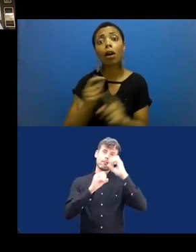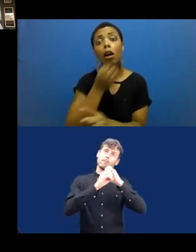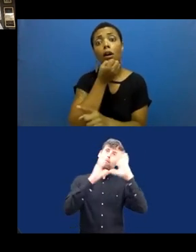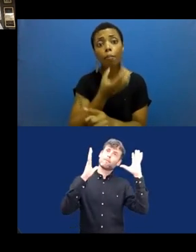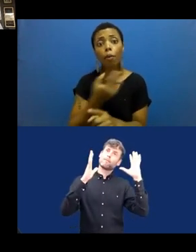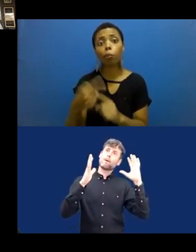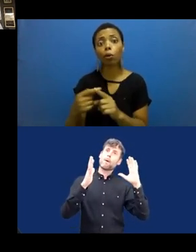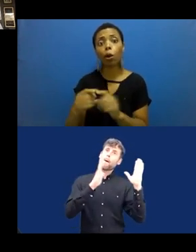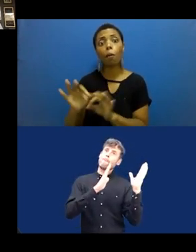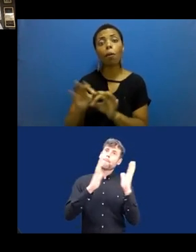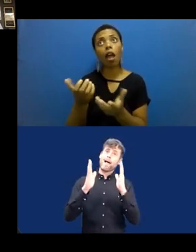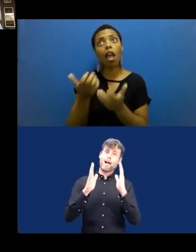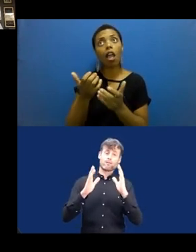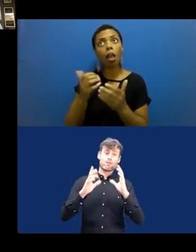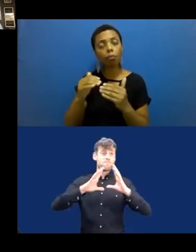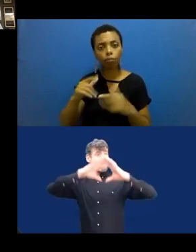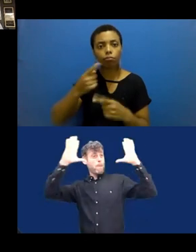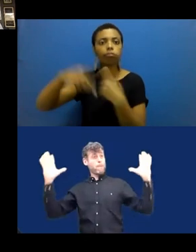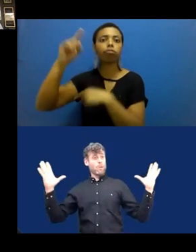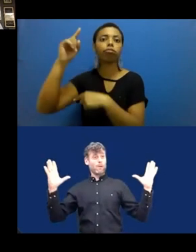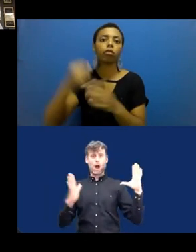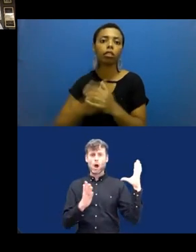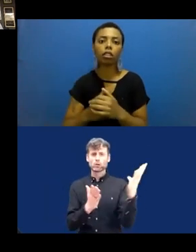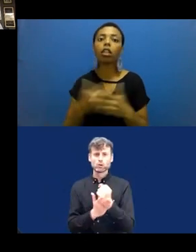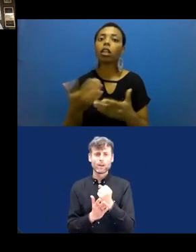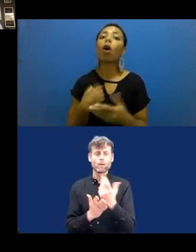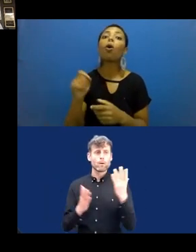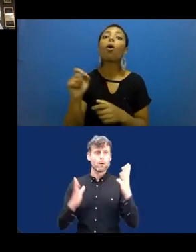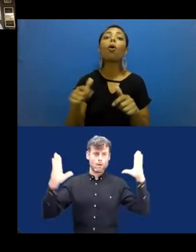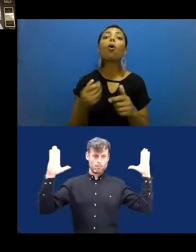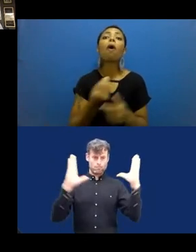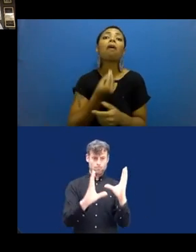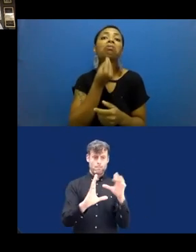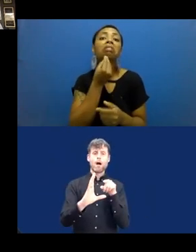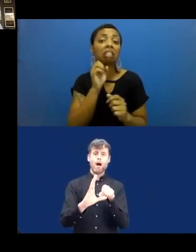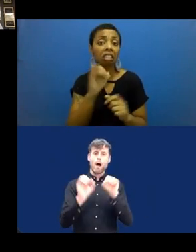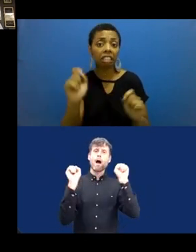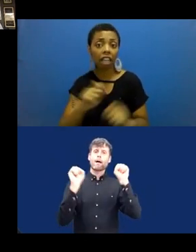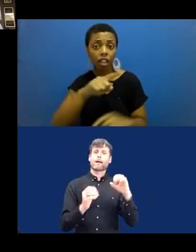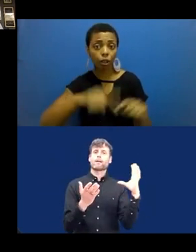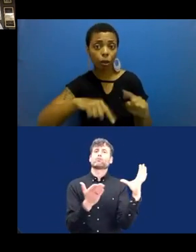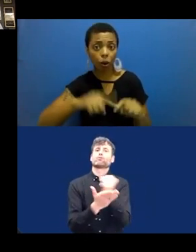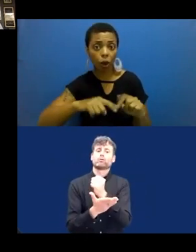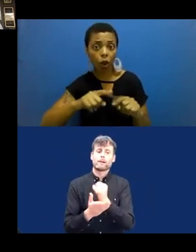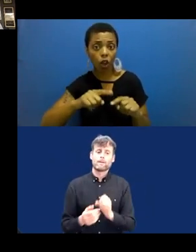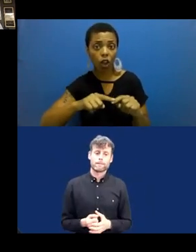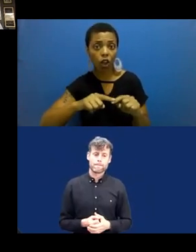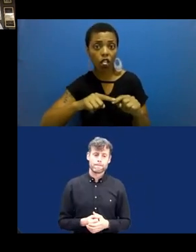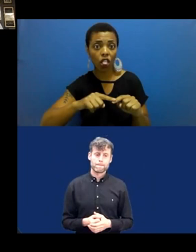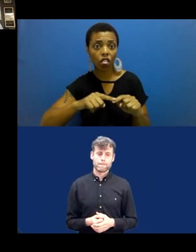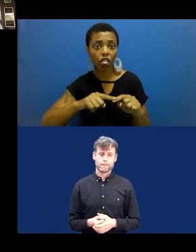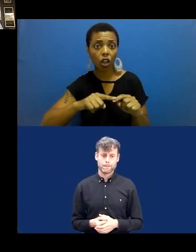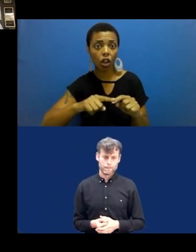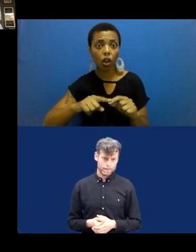What are the chances of a product, of a given project, to reach the market?